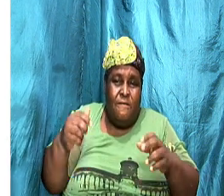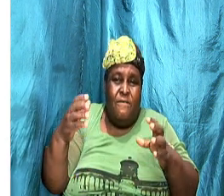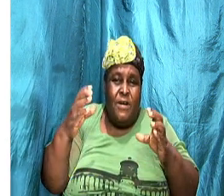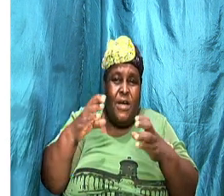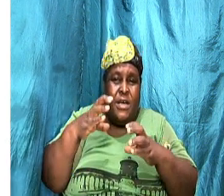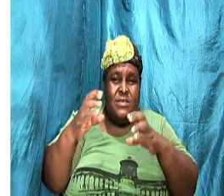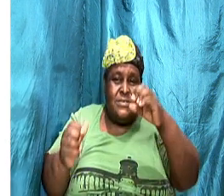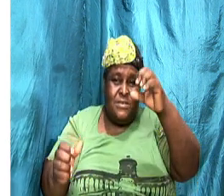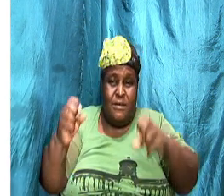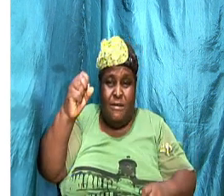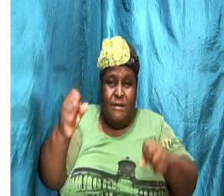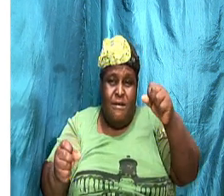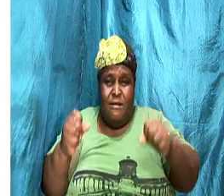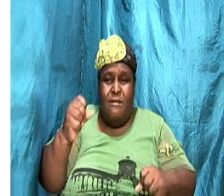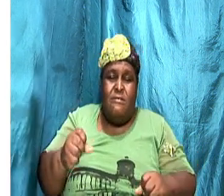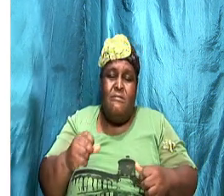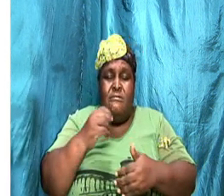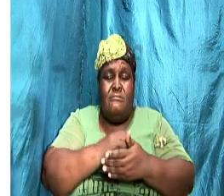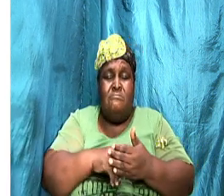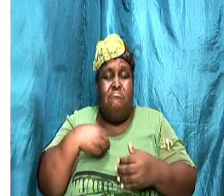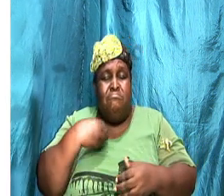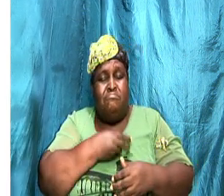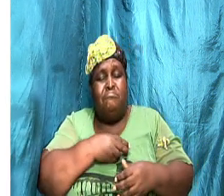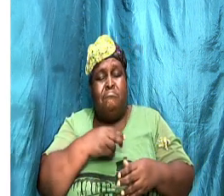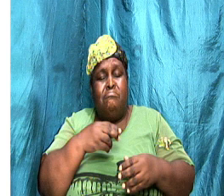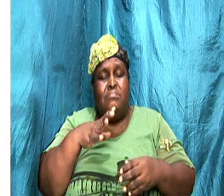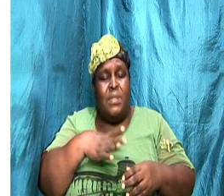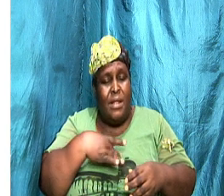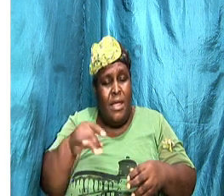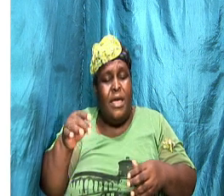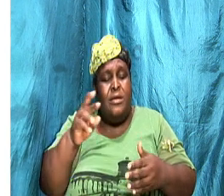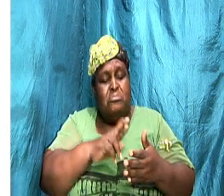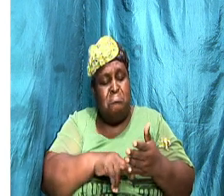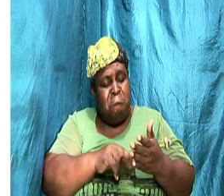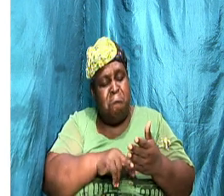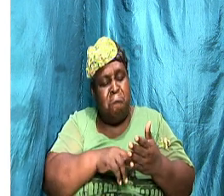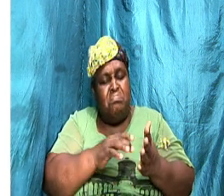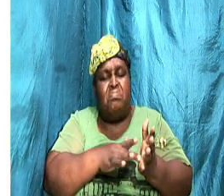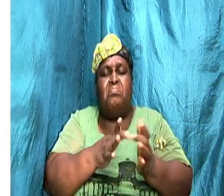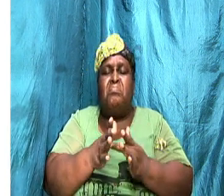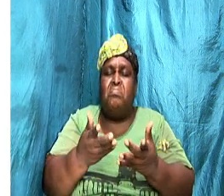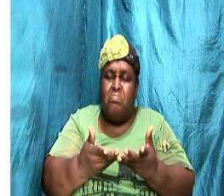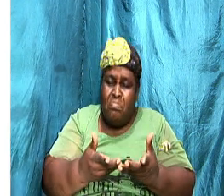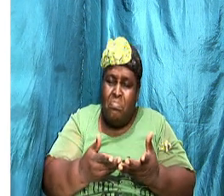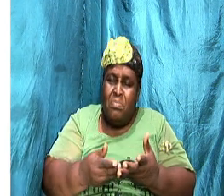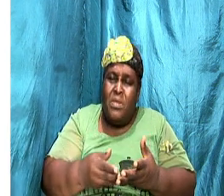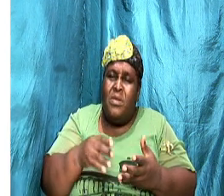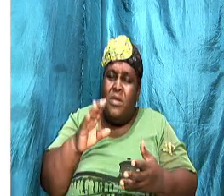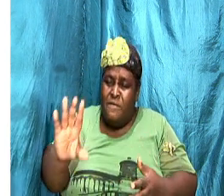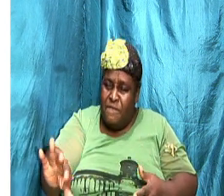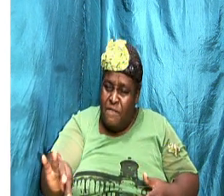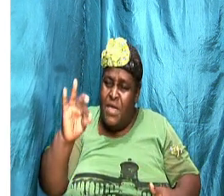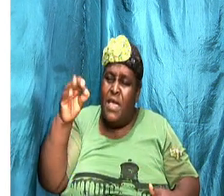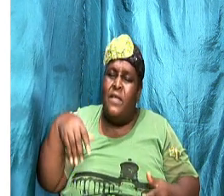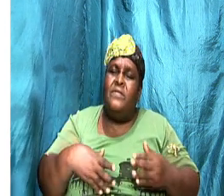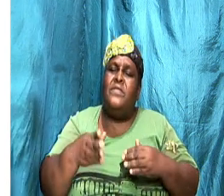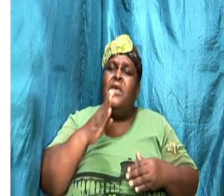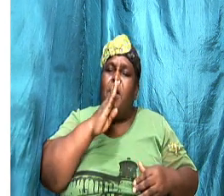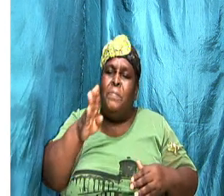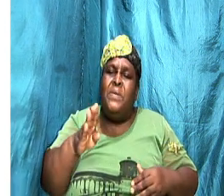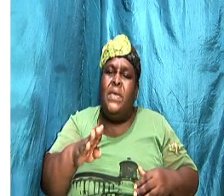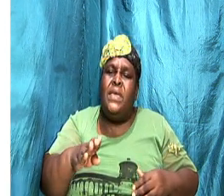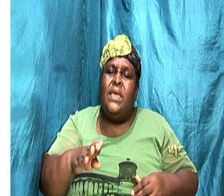compatible we think we are we are going to find out that there will be